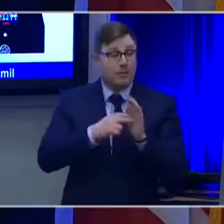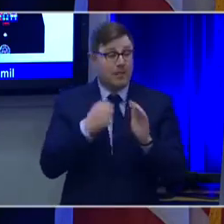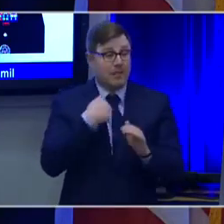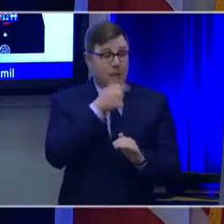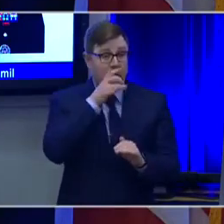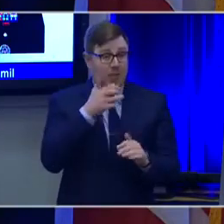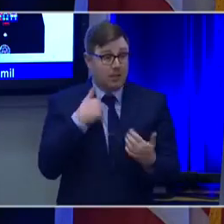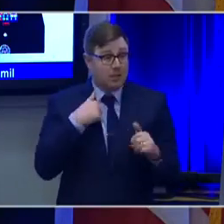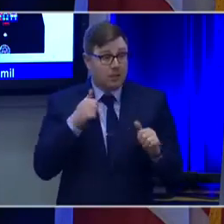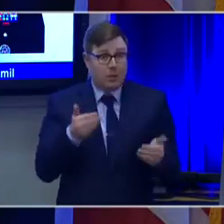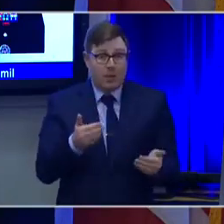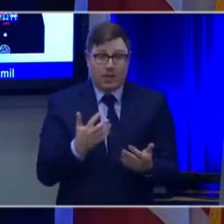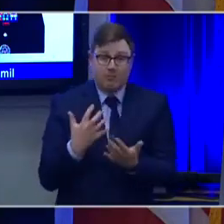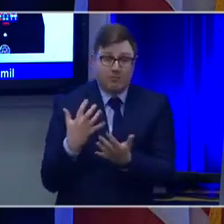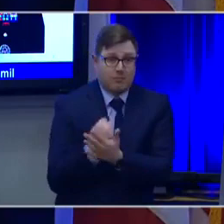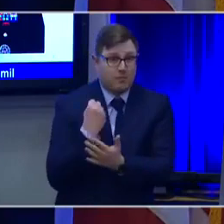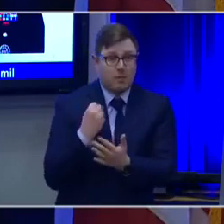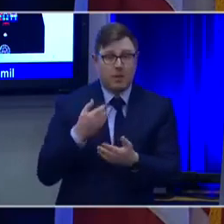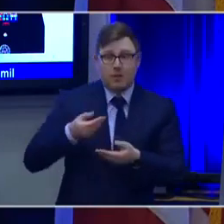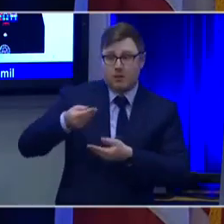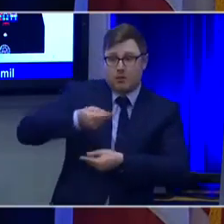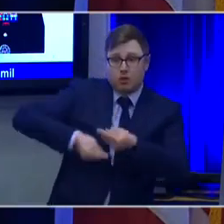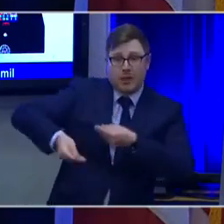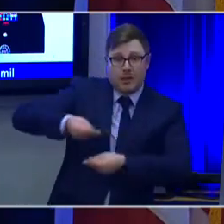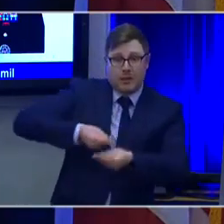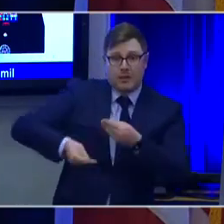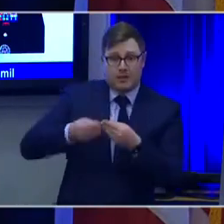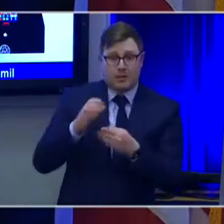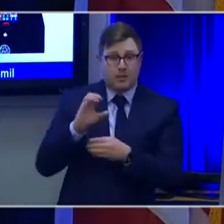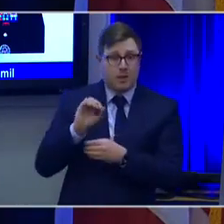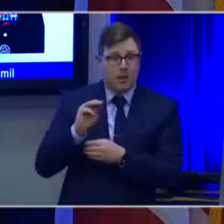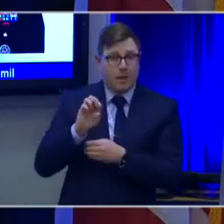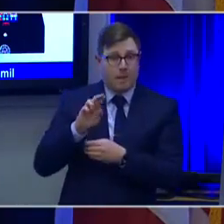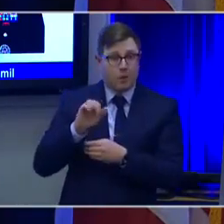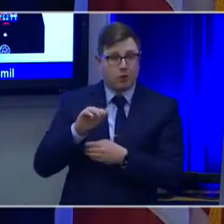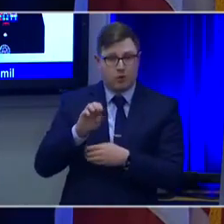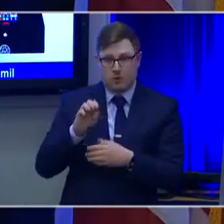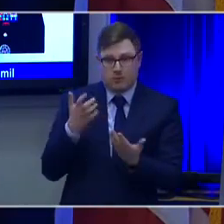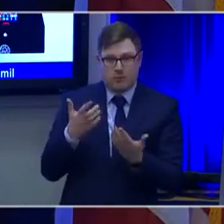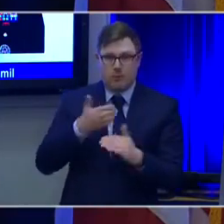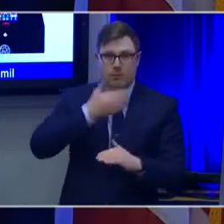to such a better level, places that we weren't able to operate in before.